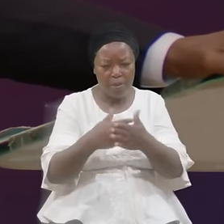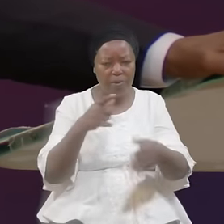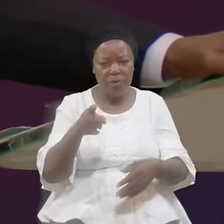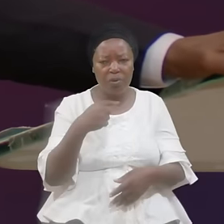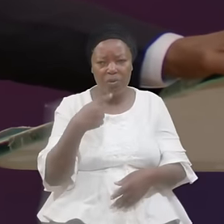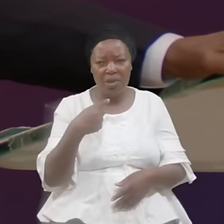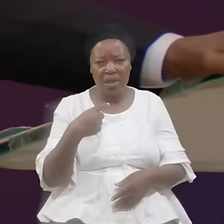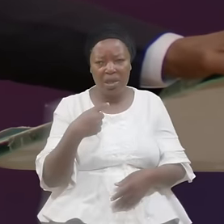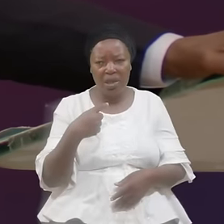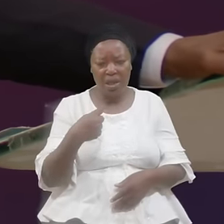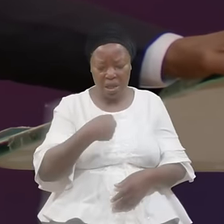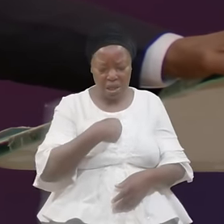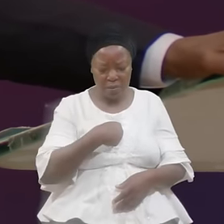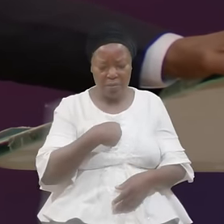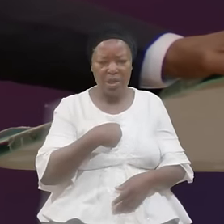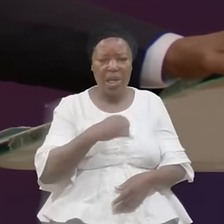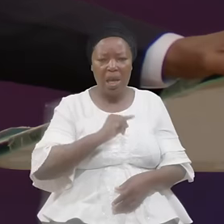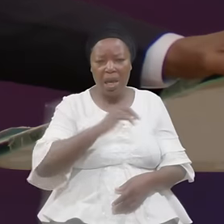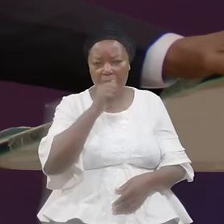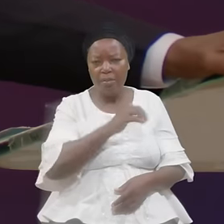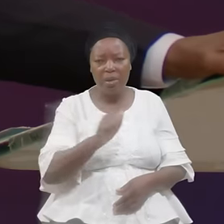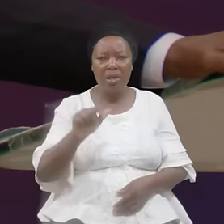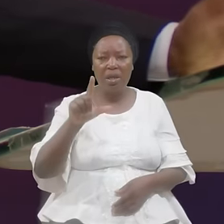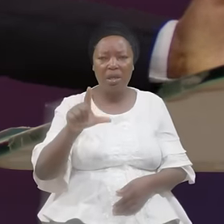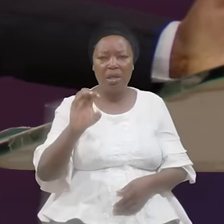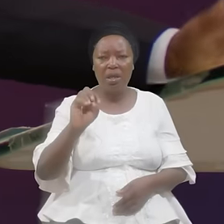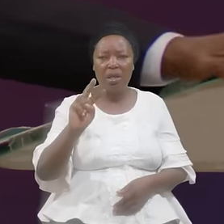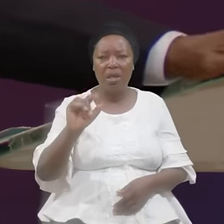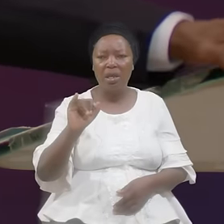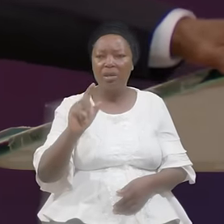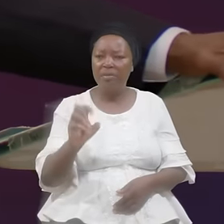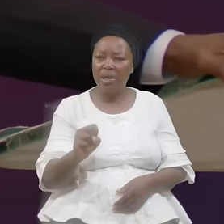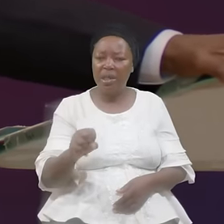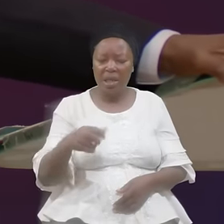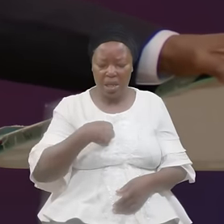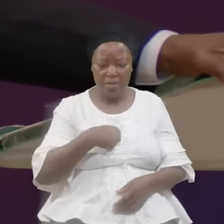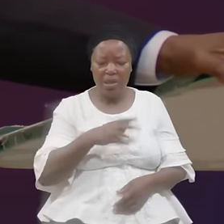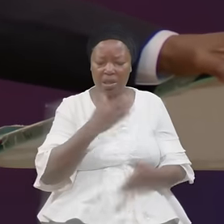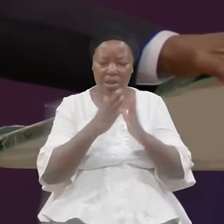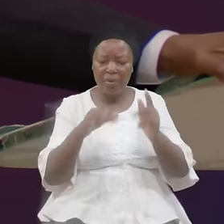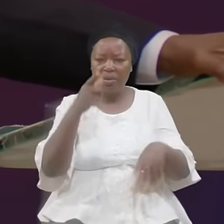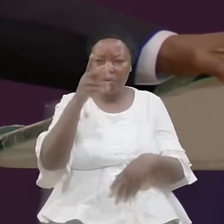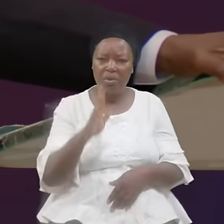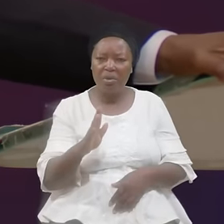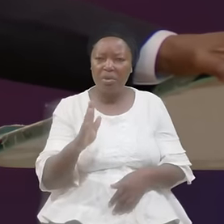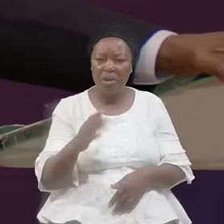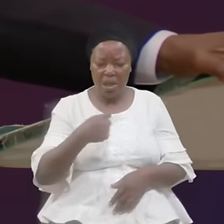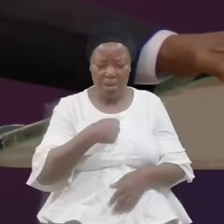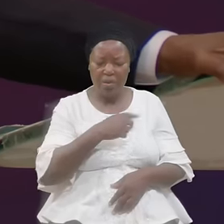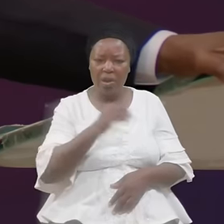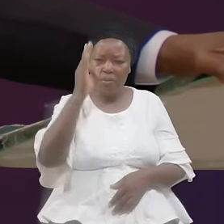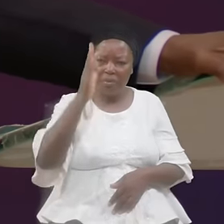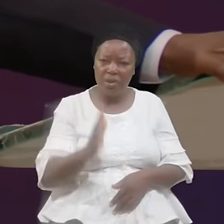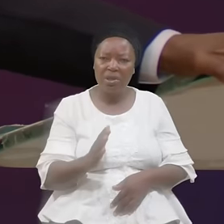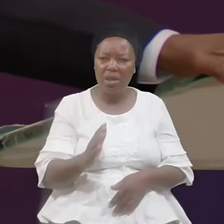I'm A Levite I'm A Servant Of God I'm A Preacher